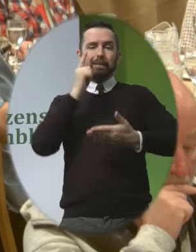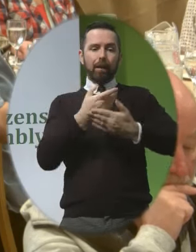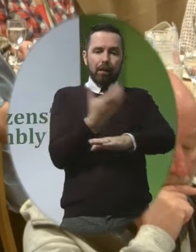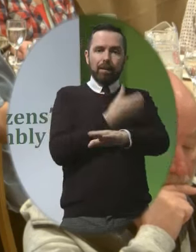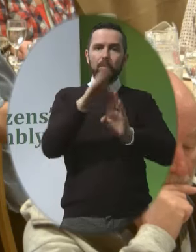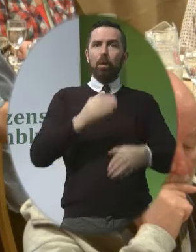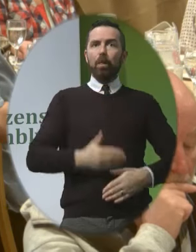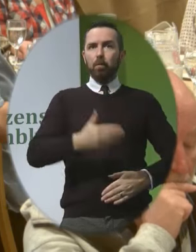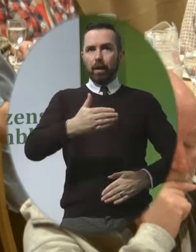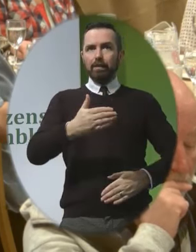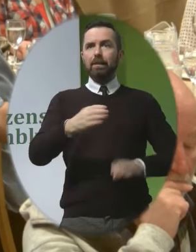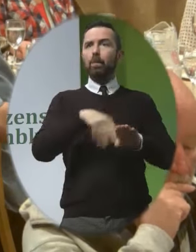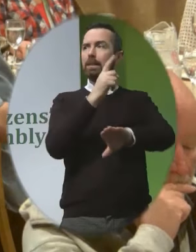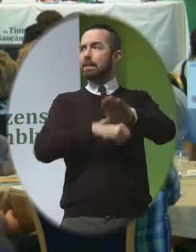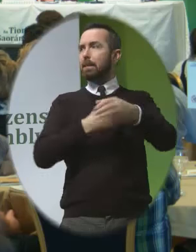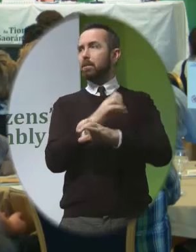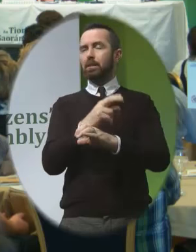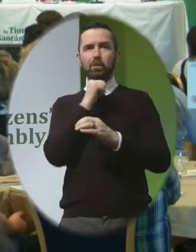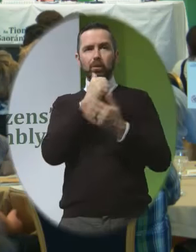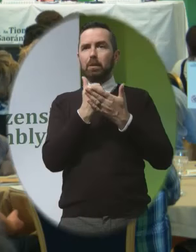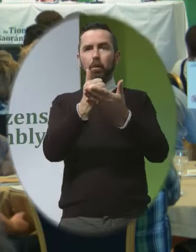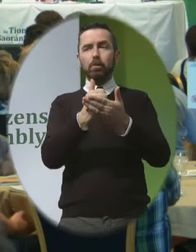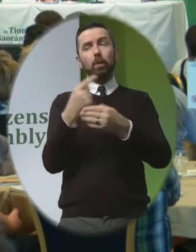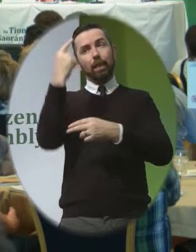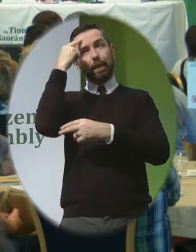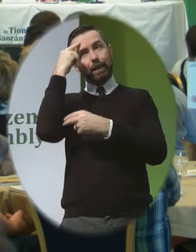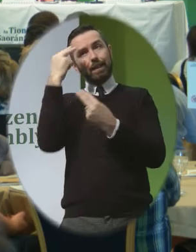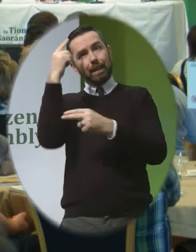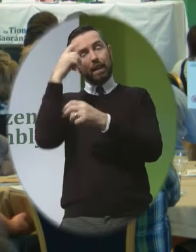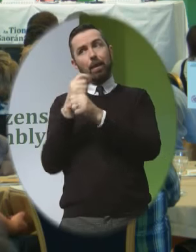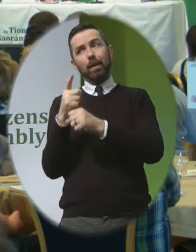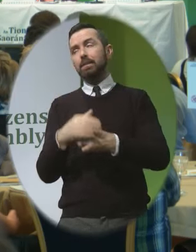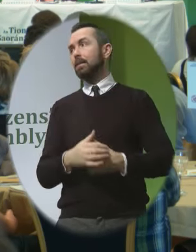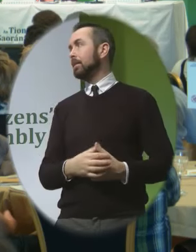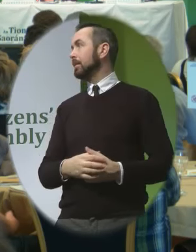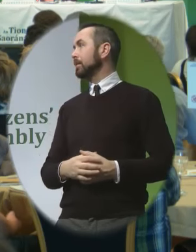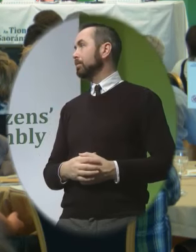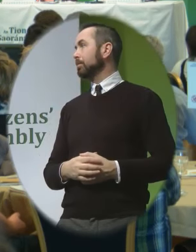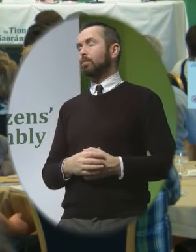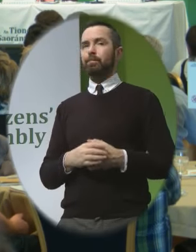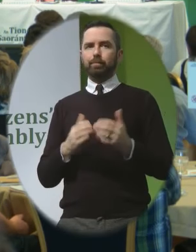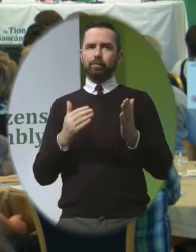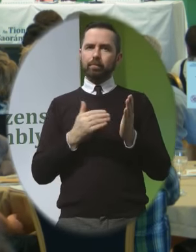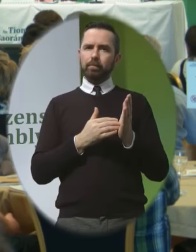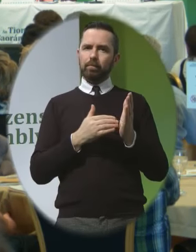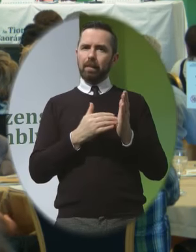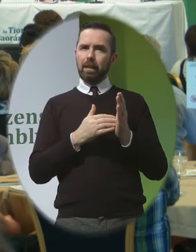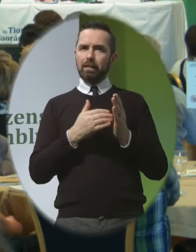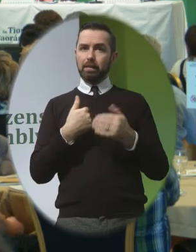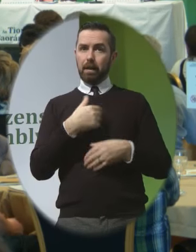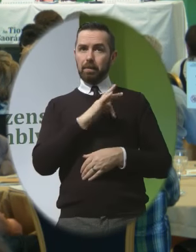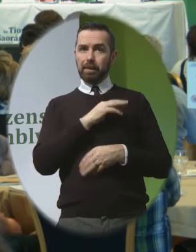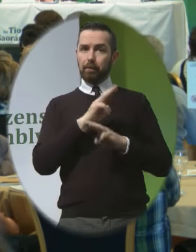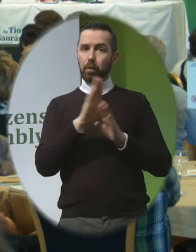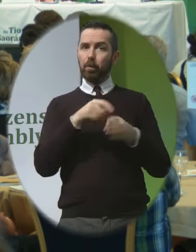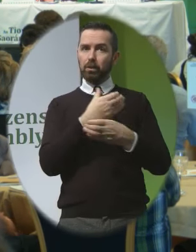worth thinking about Yeah, suppose as a mother with a child with a disability Yes, I think we